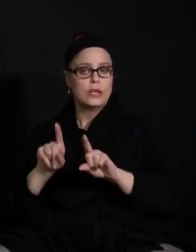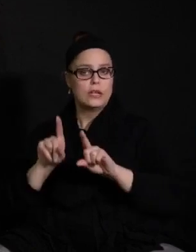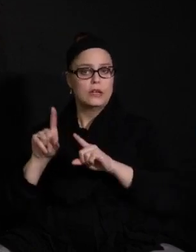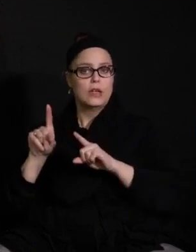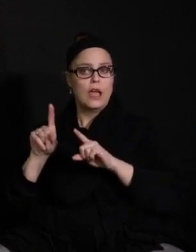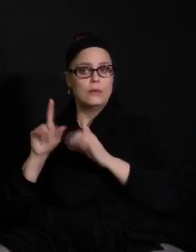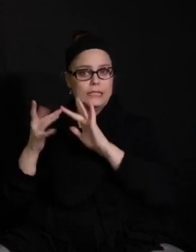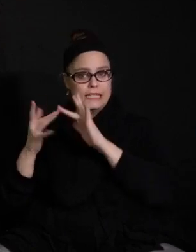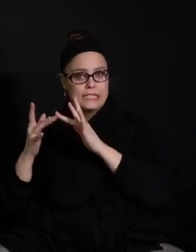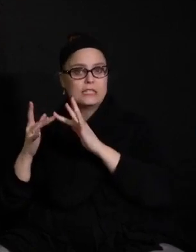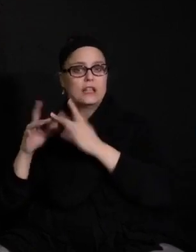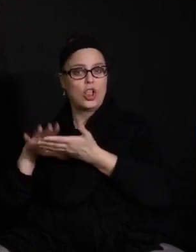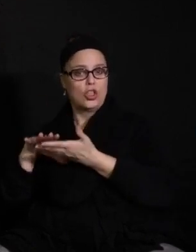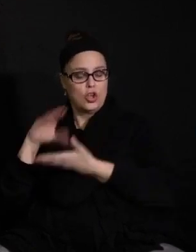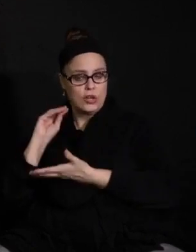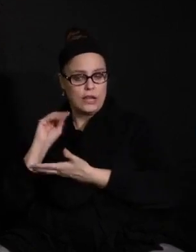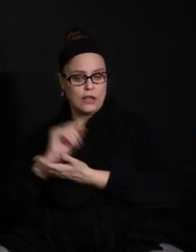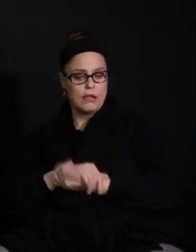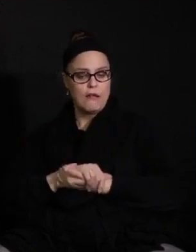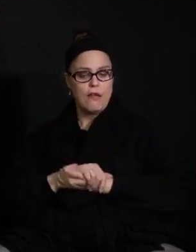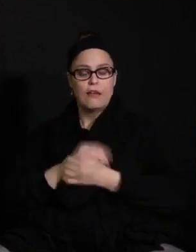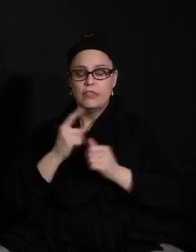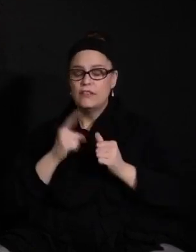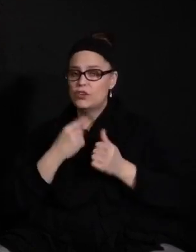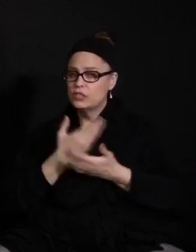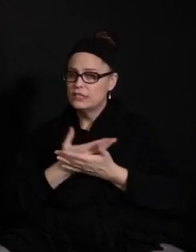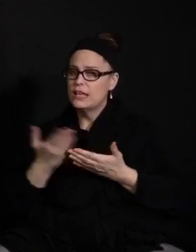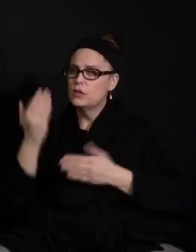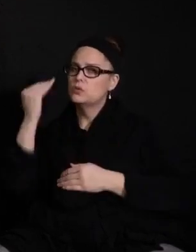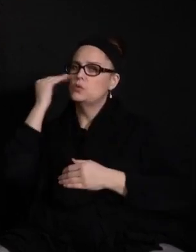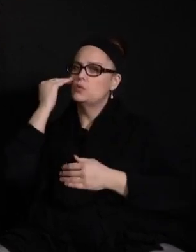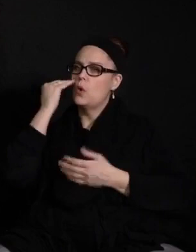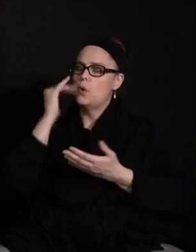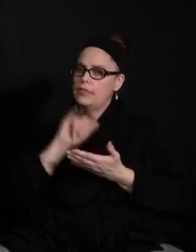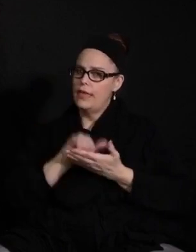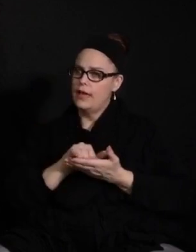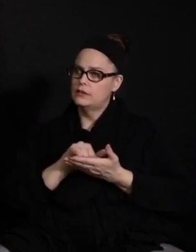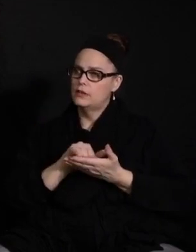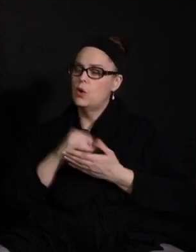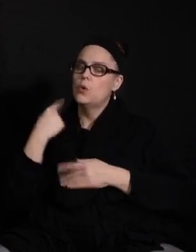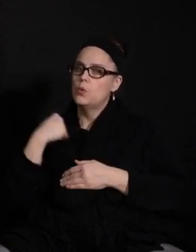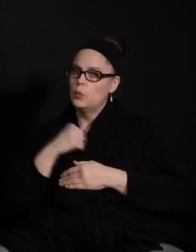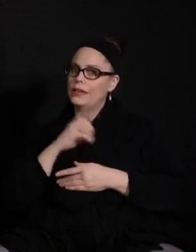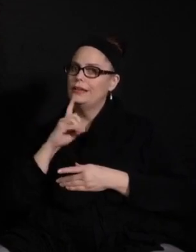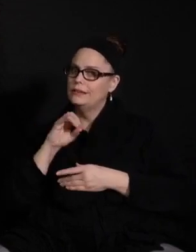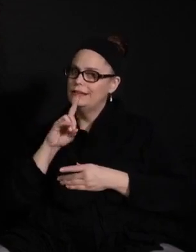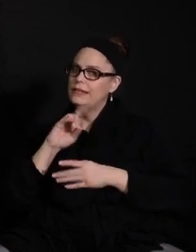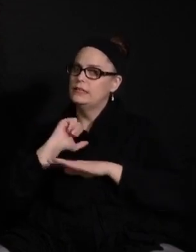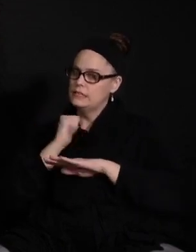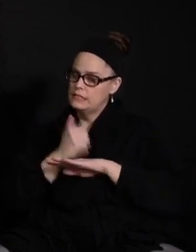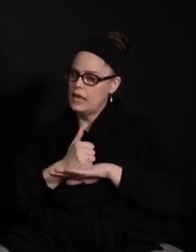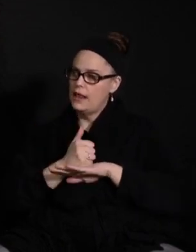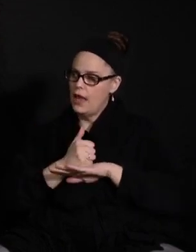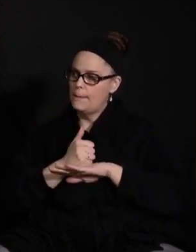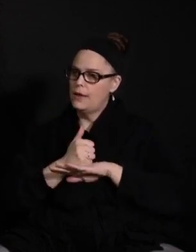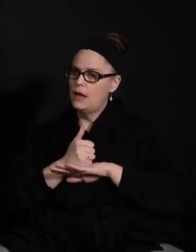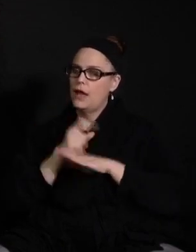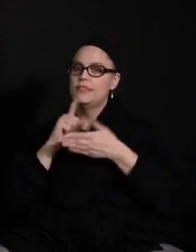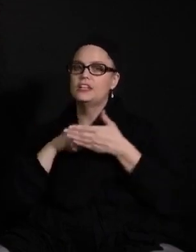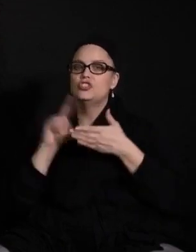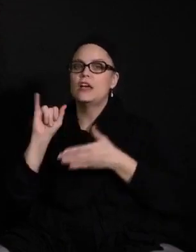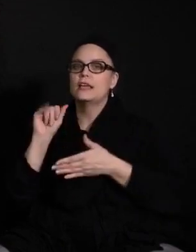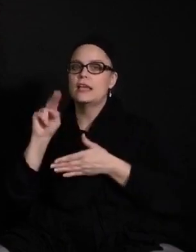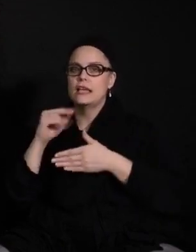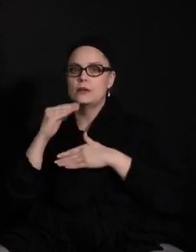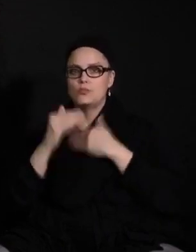And the first thing is to know that we we did set up the check in